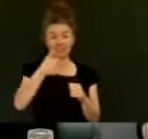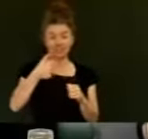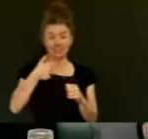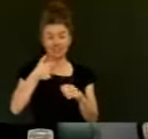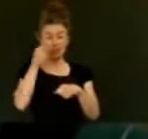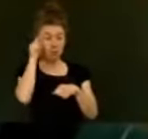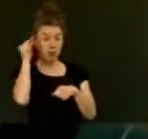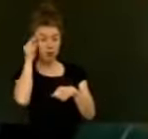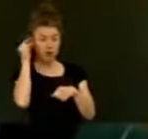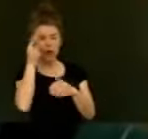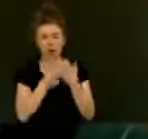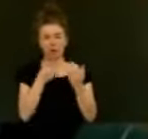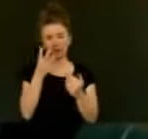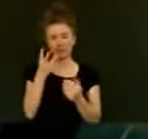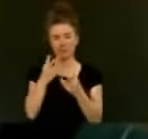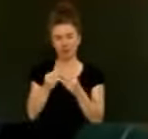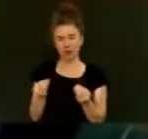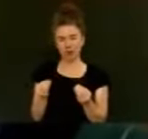solved?